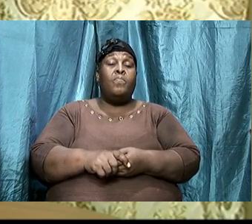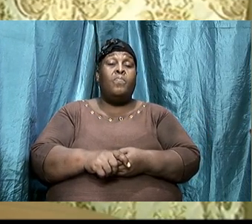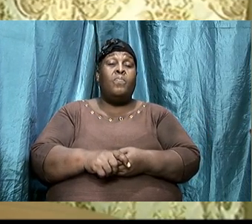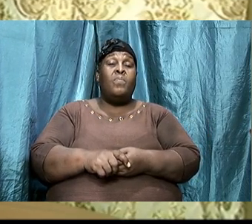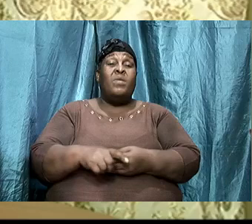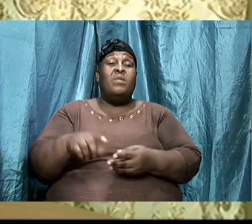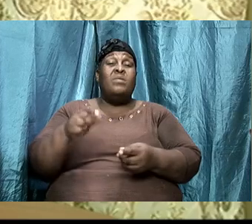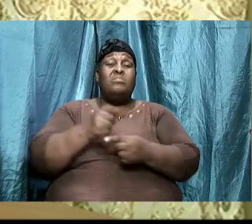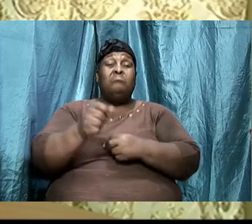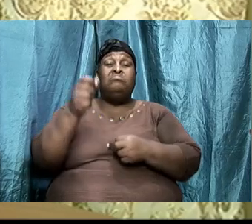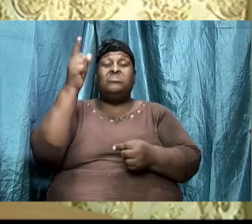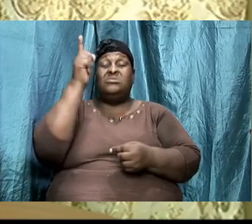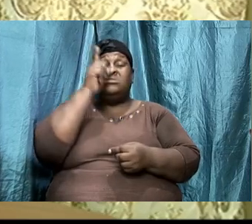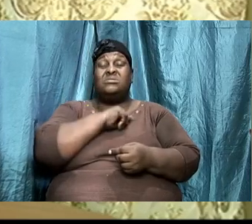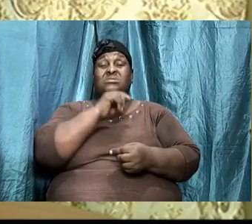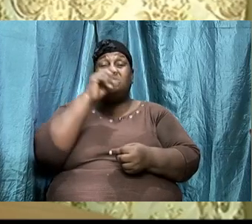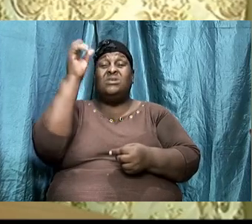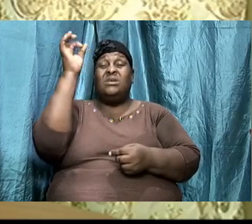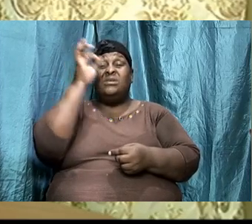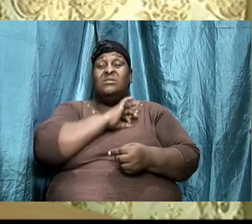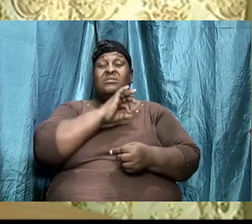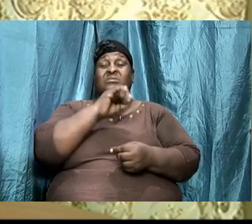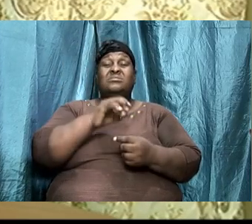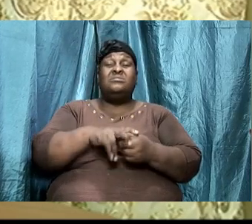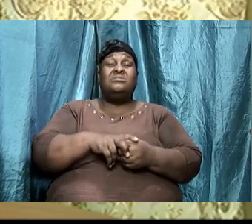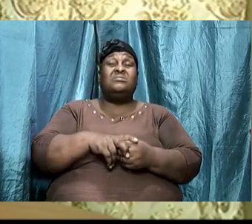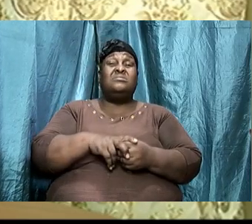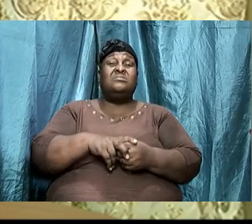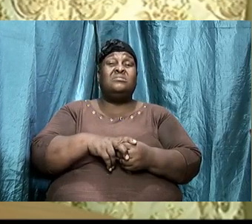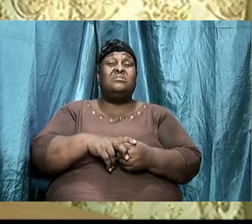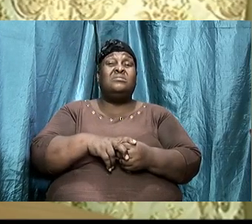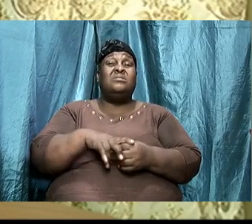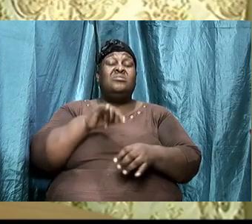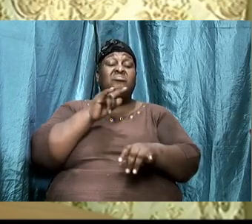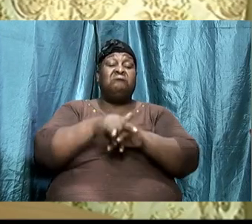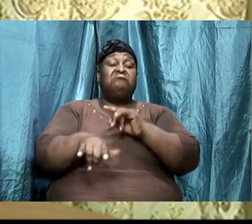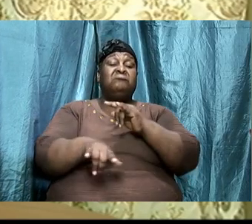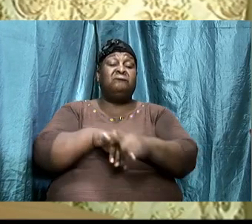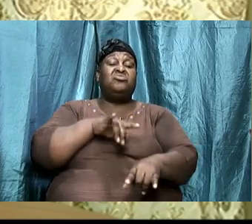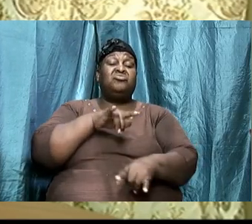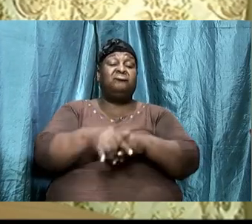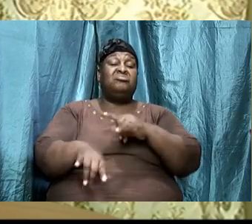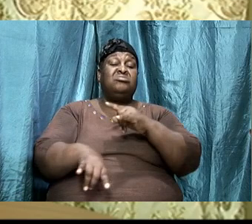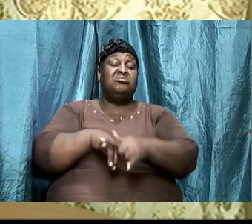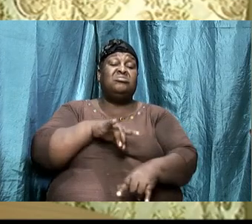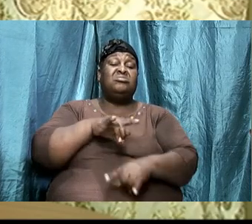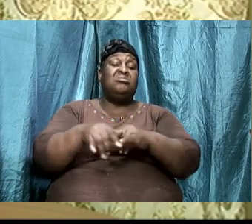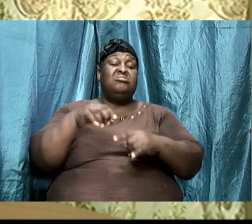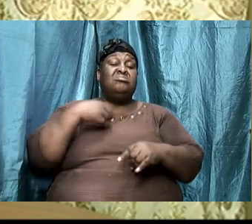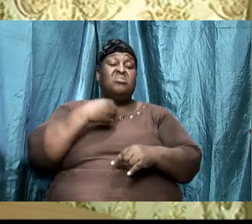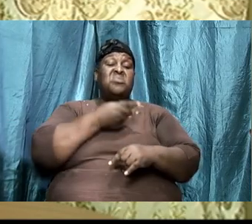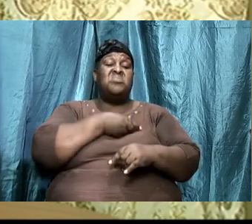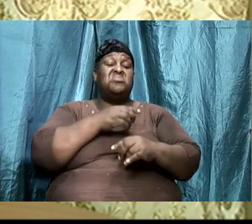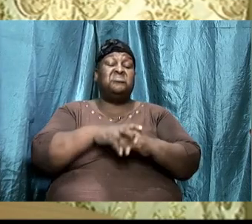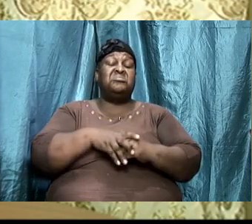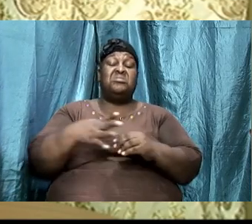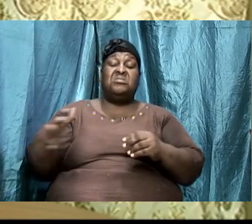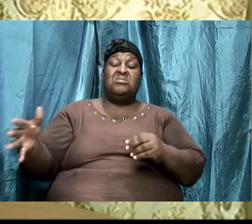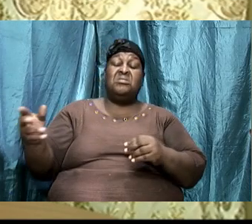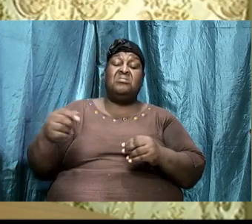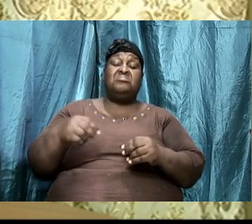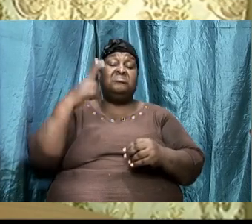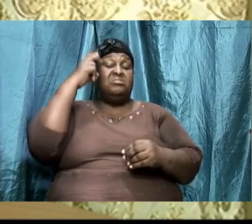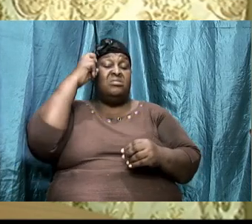deceive us. The things that he will do, to trip us up. The things that he will do, to keep us bound.